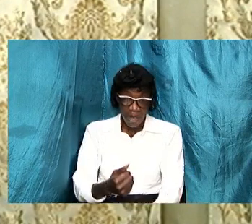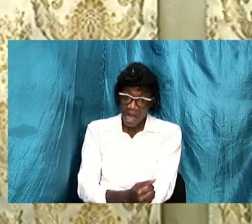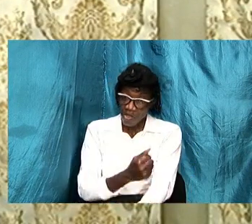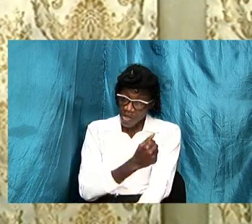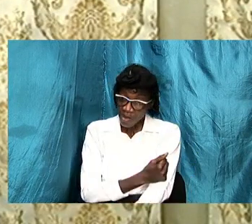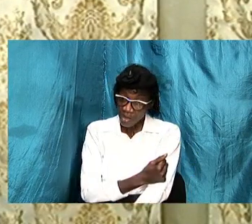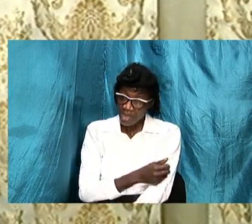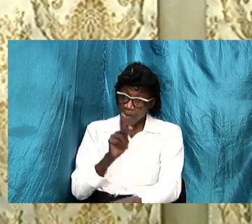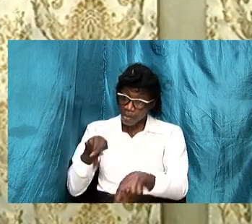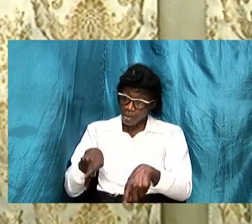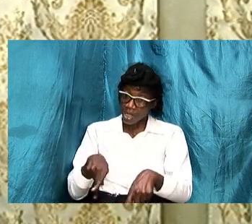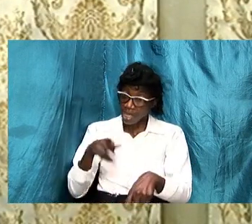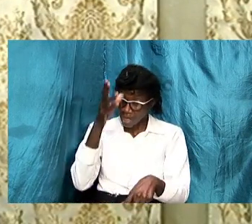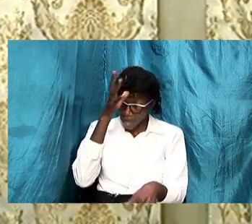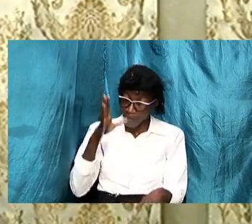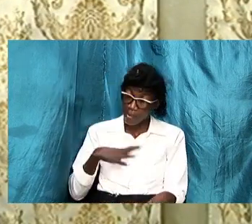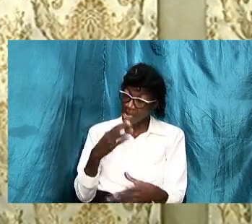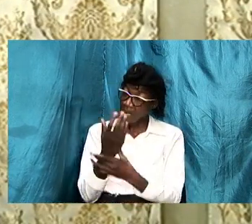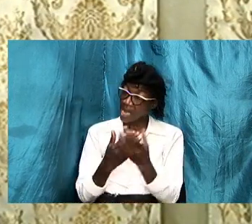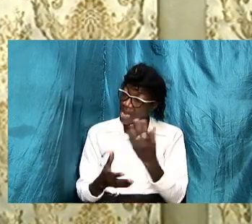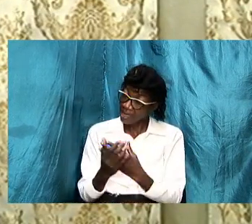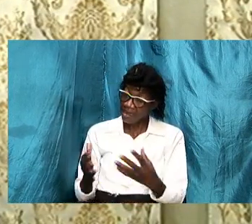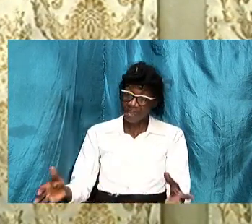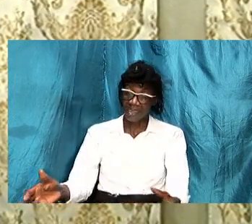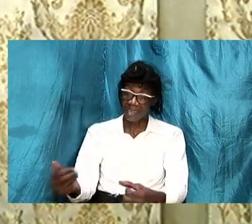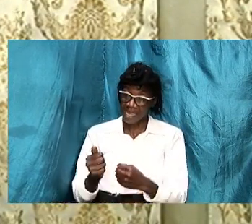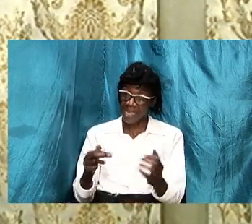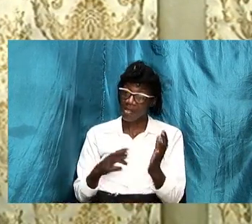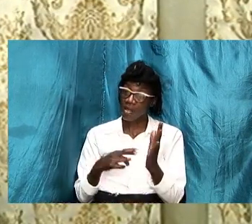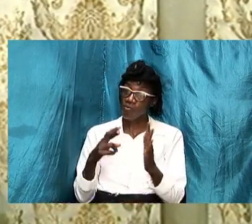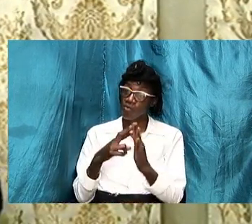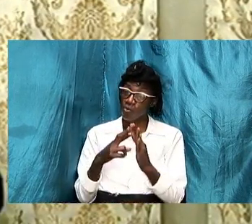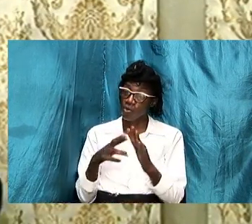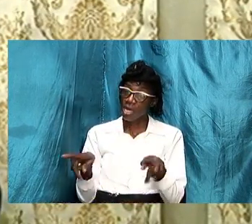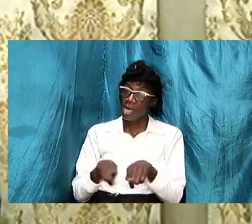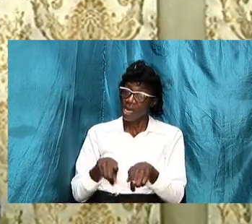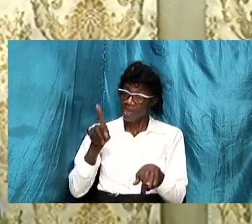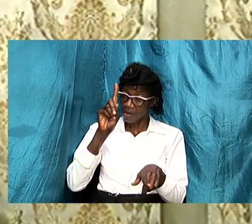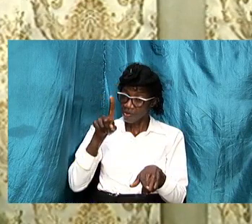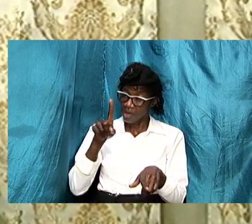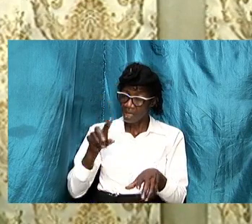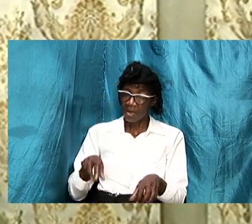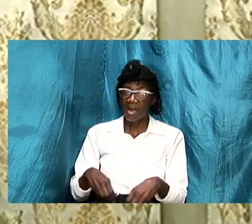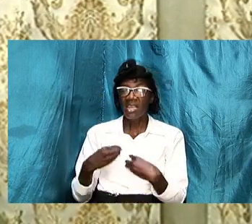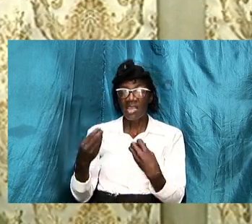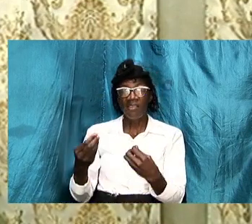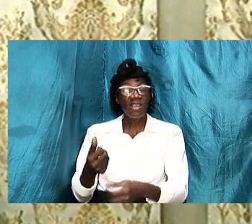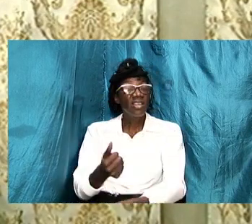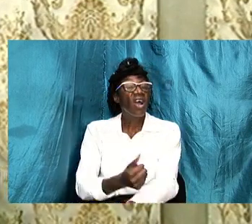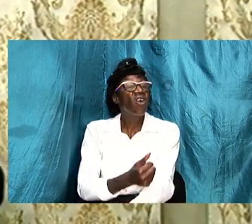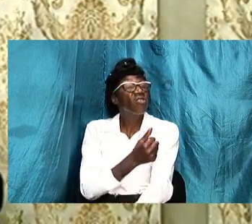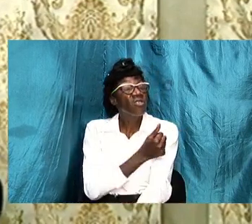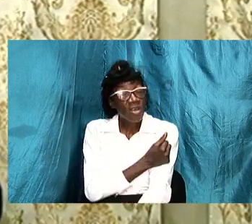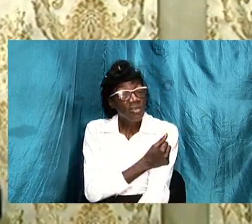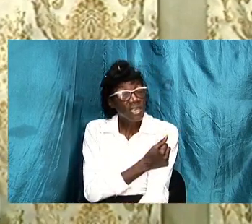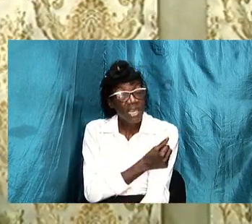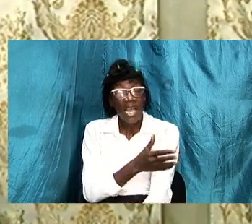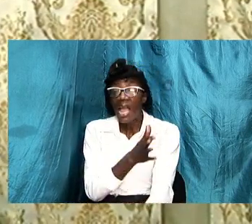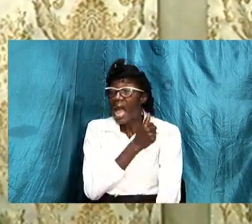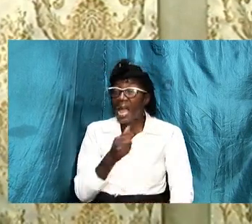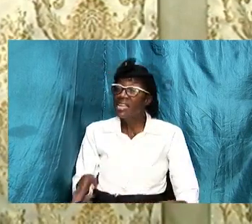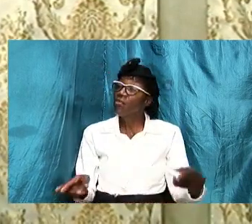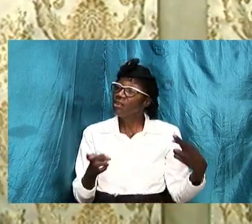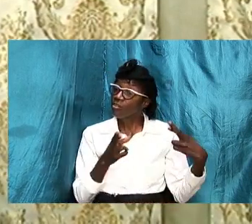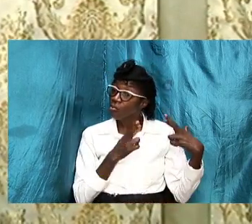hands and to take our hands role as the one who was given the authority and the